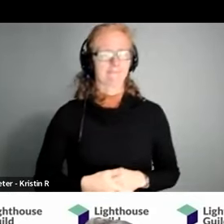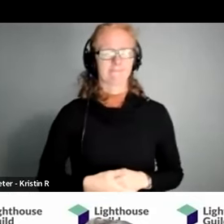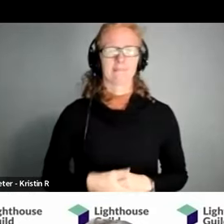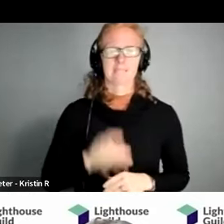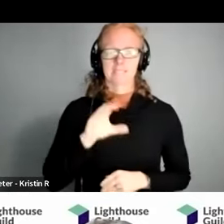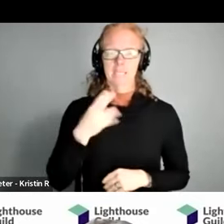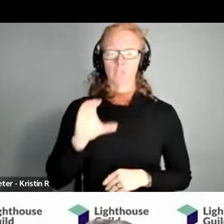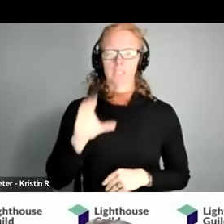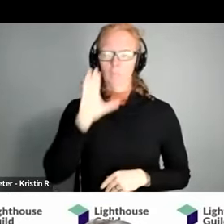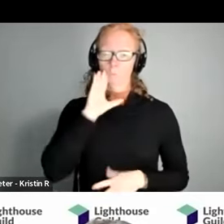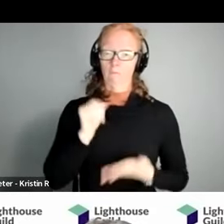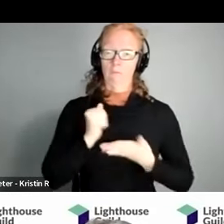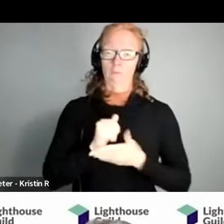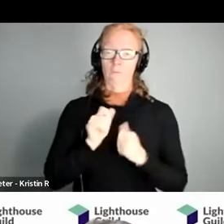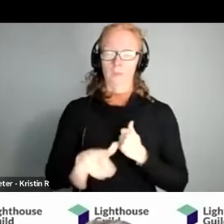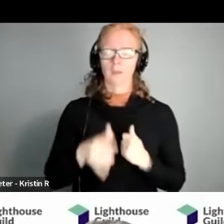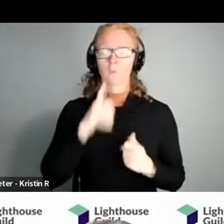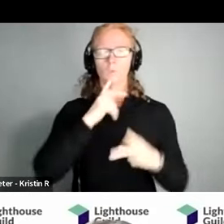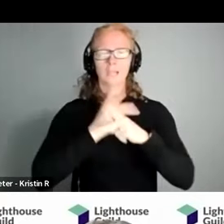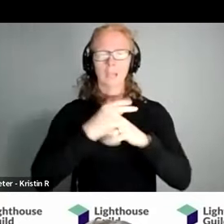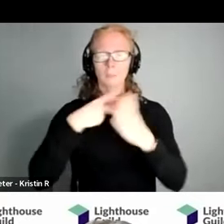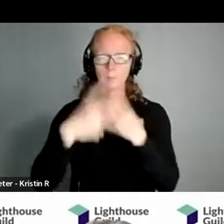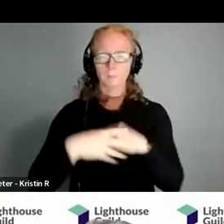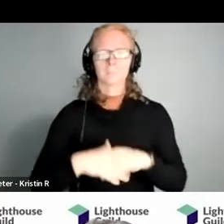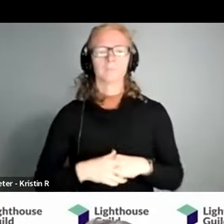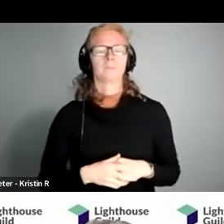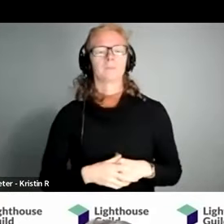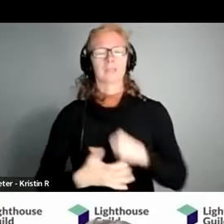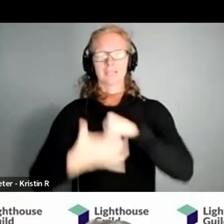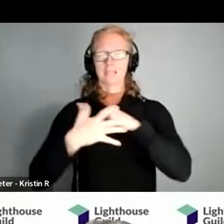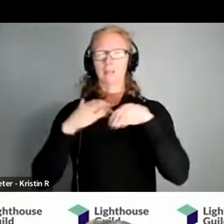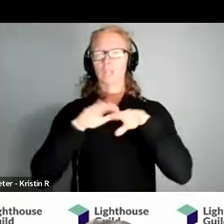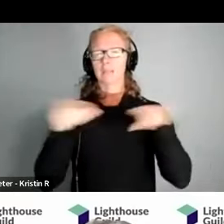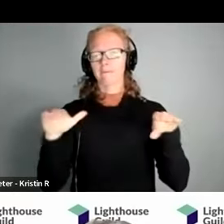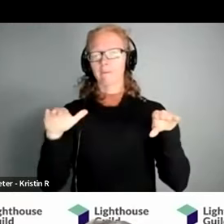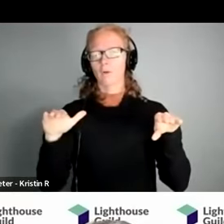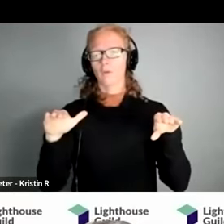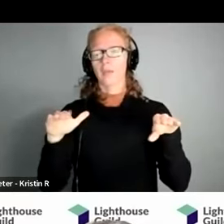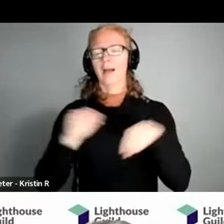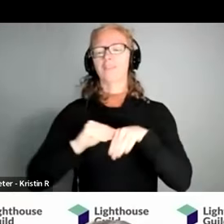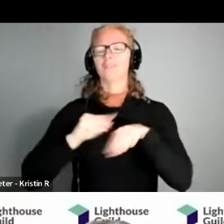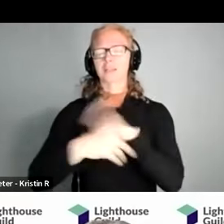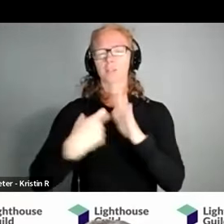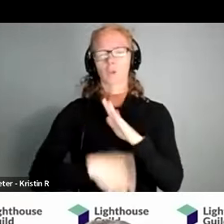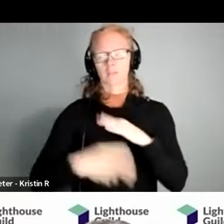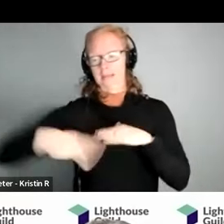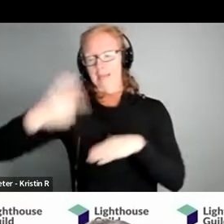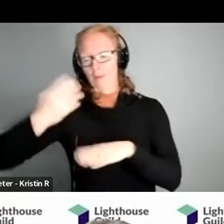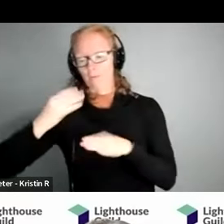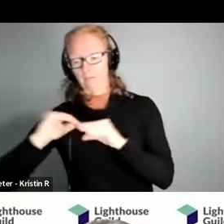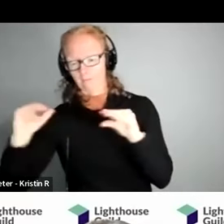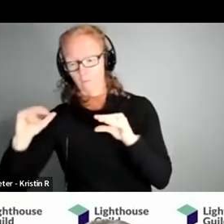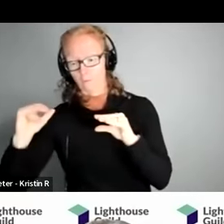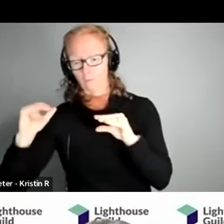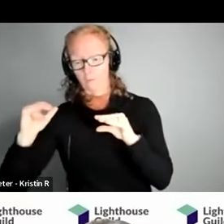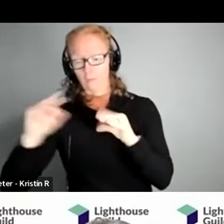chc um technology level is what changes the cost of the hearing aids the higher the level the the